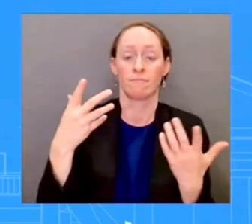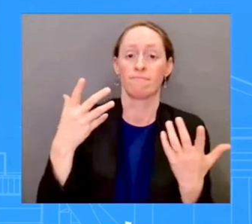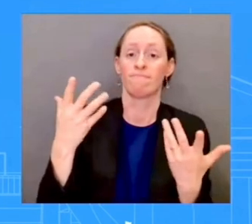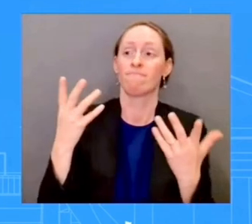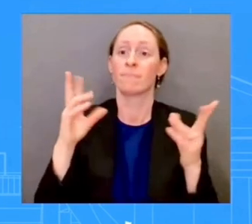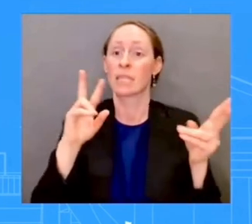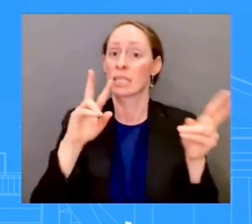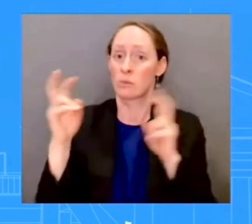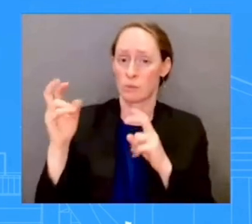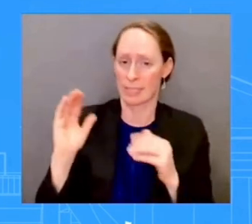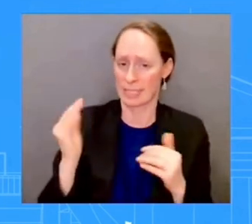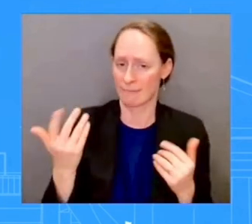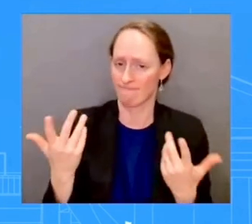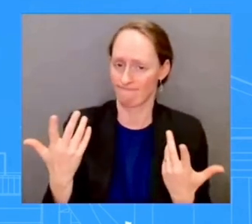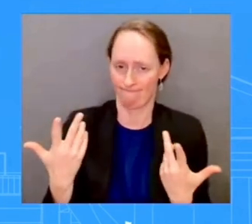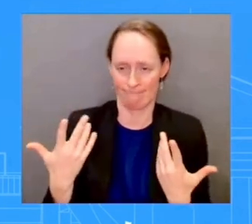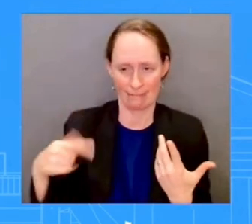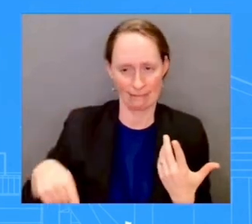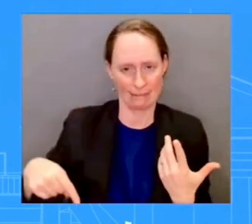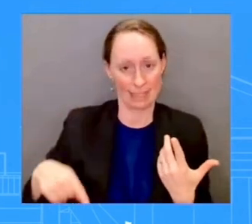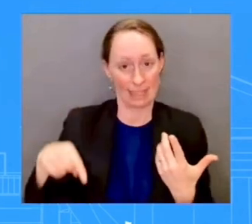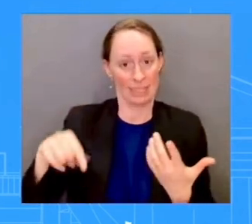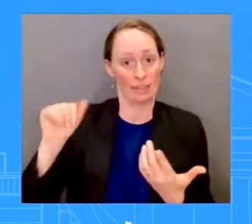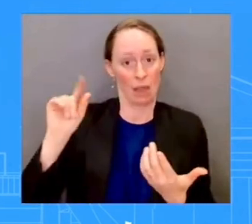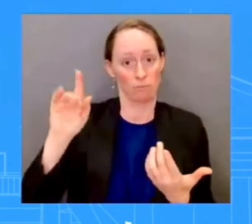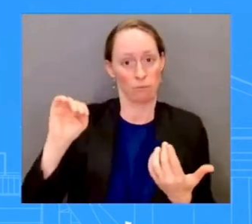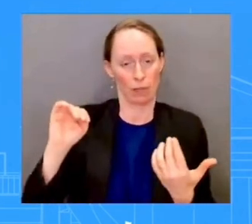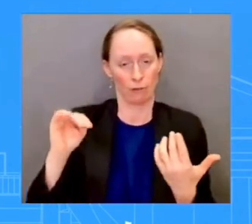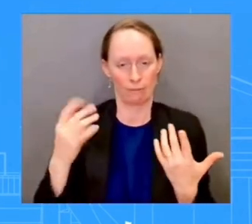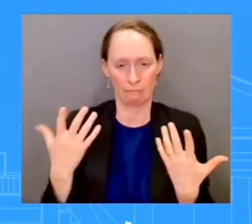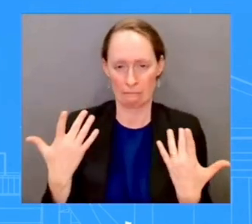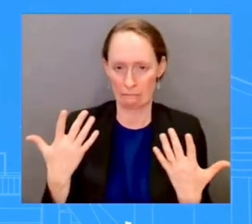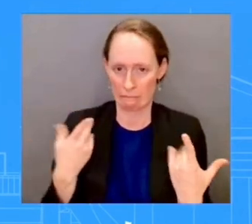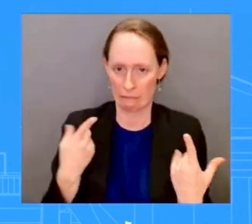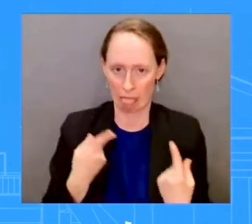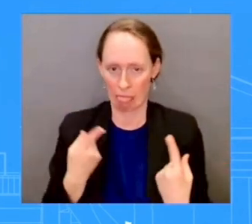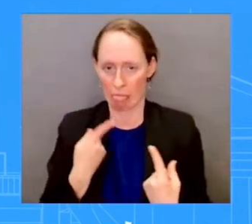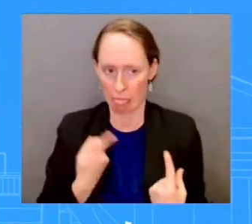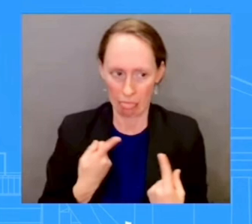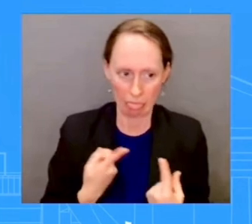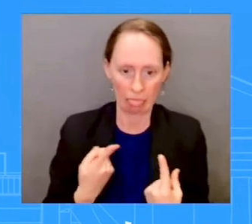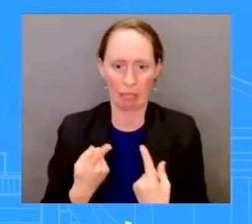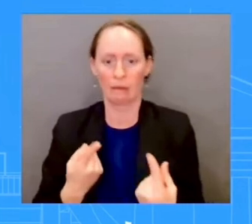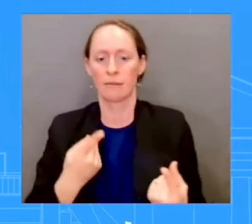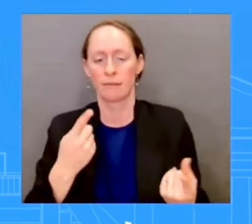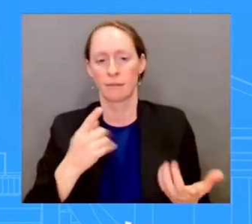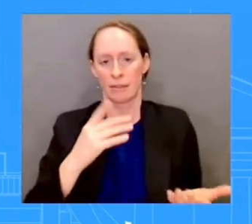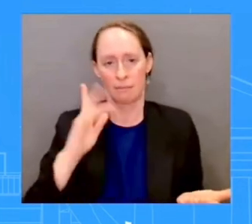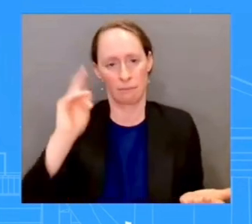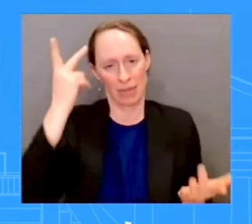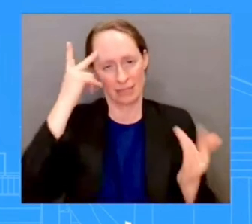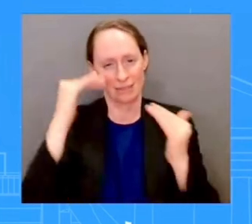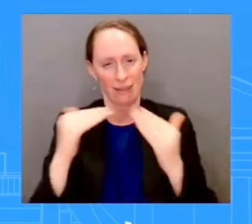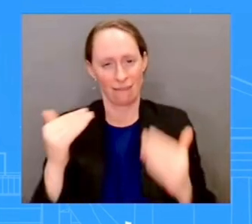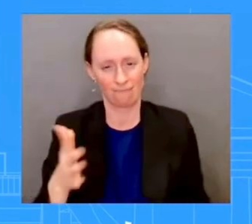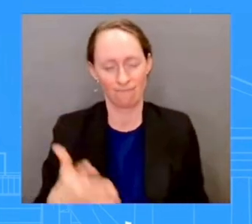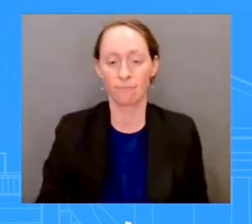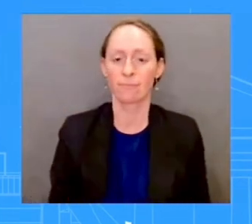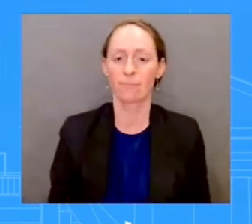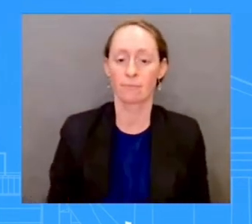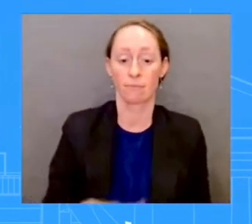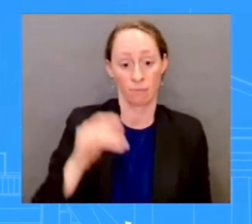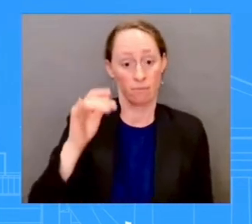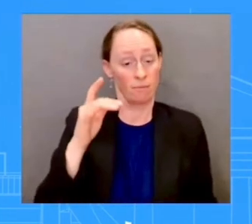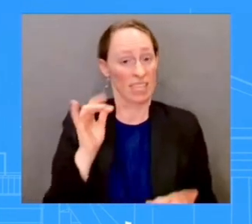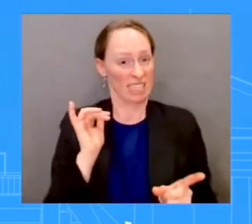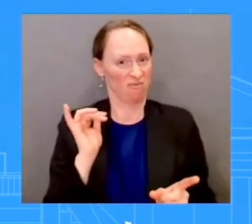Well, I would agree with her certainly on the last part where it is dictated by politics. This is a President. And you hear me say this over